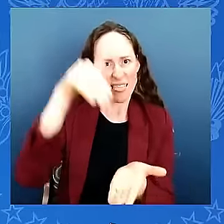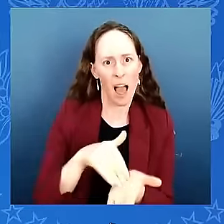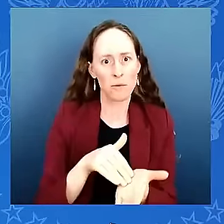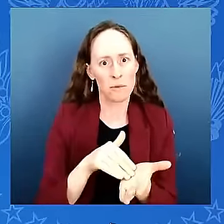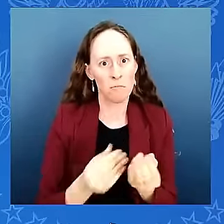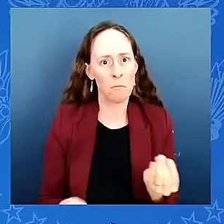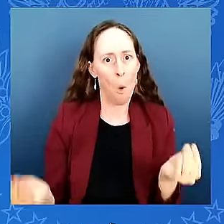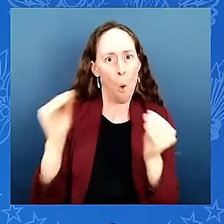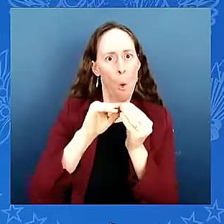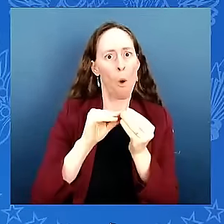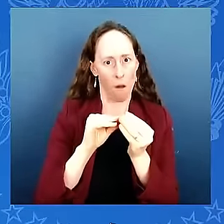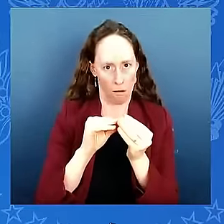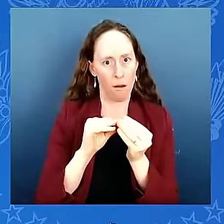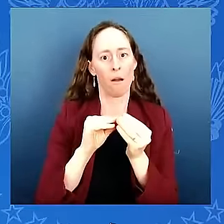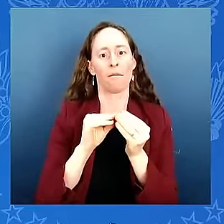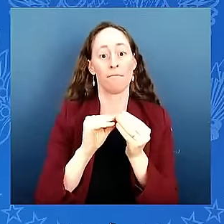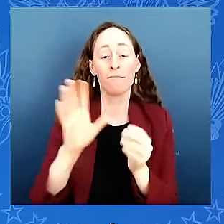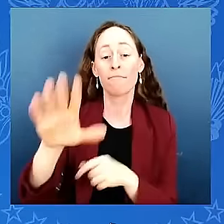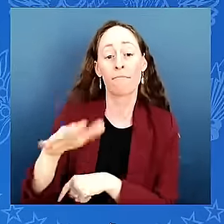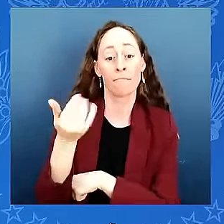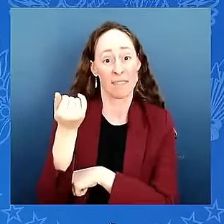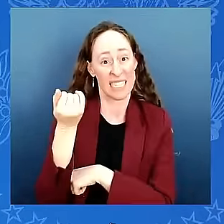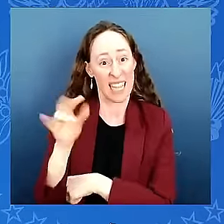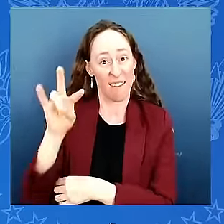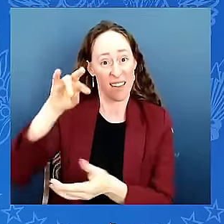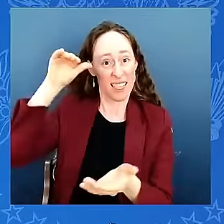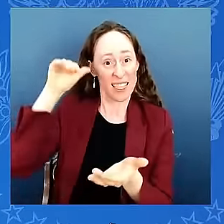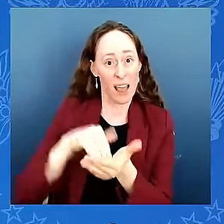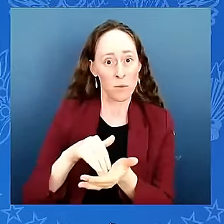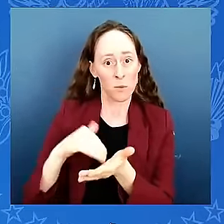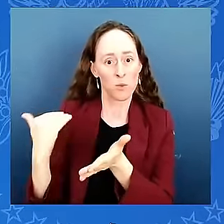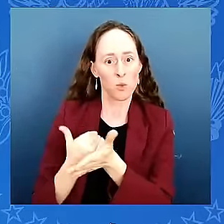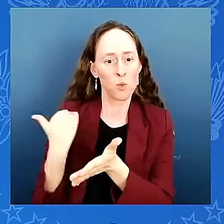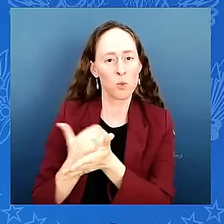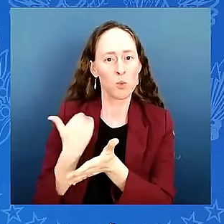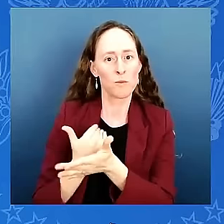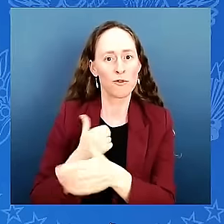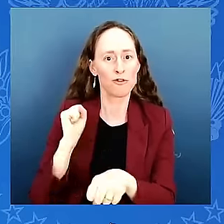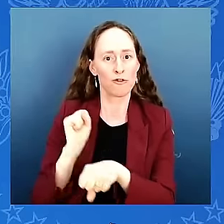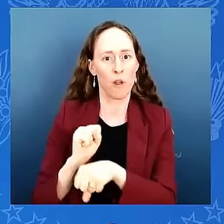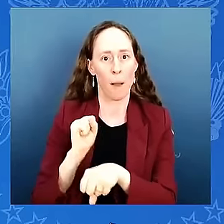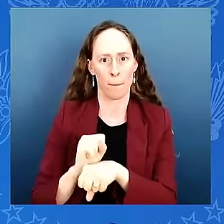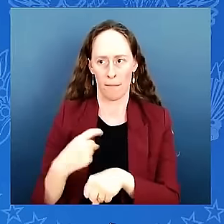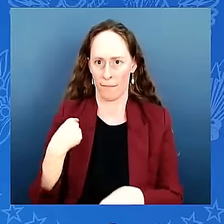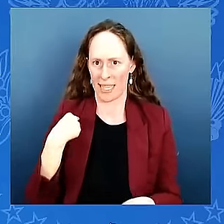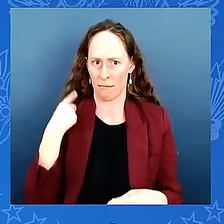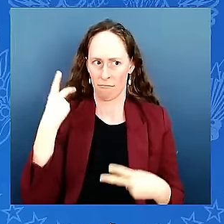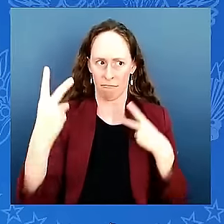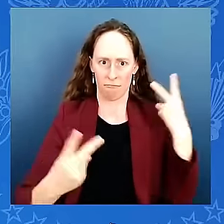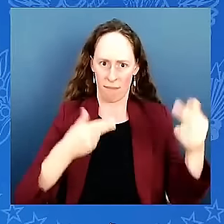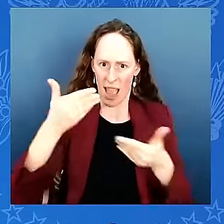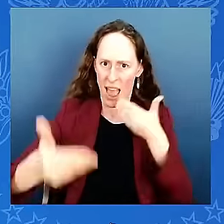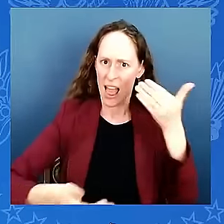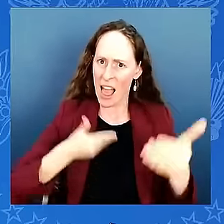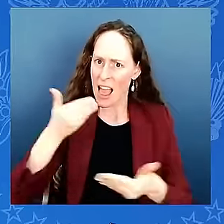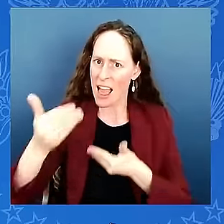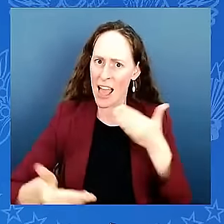so birmingham is seeing job creation we're seeing growth in innovative industries and opportunity